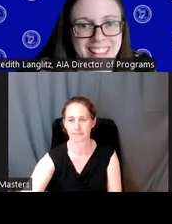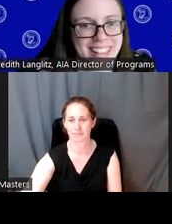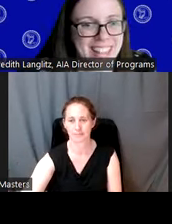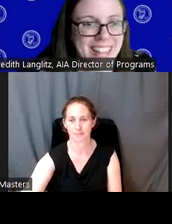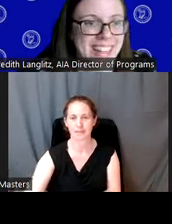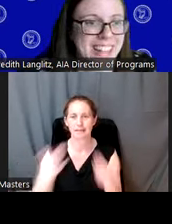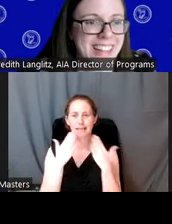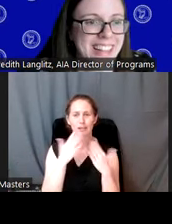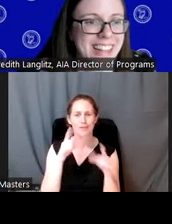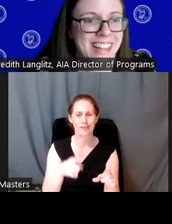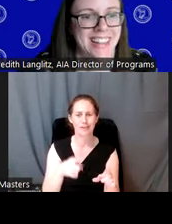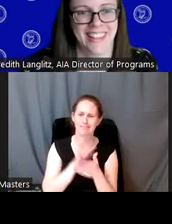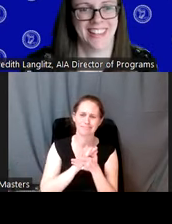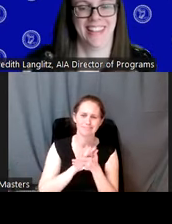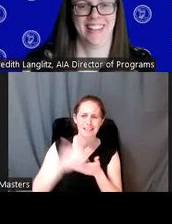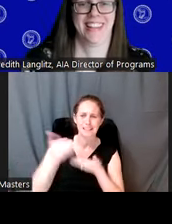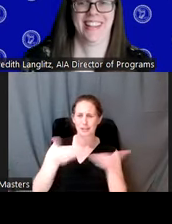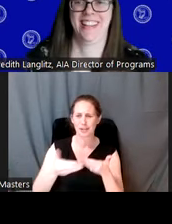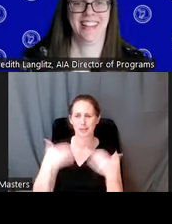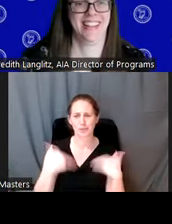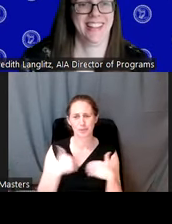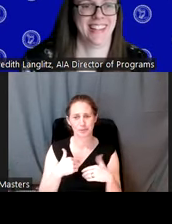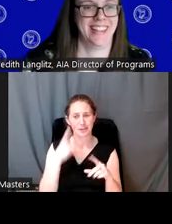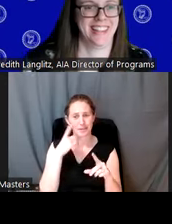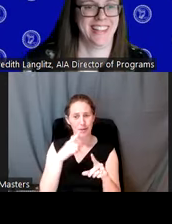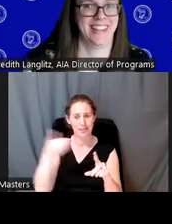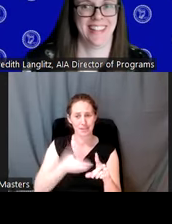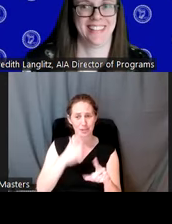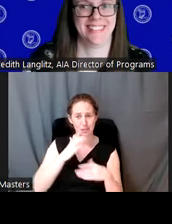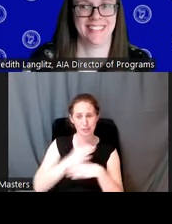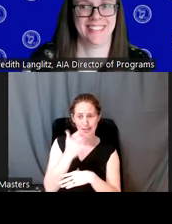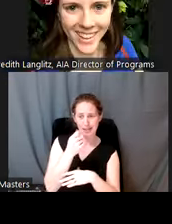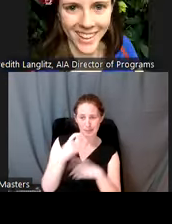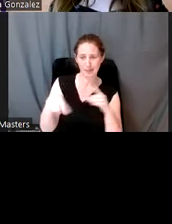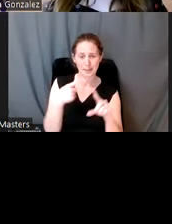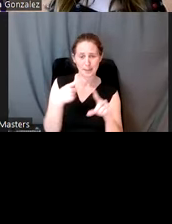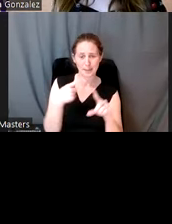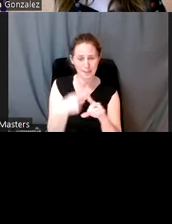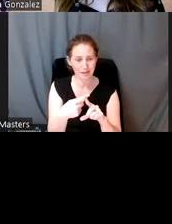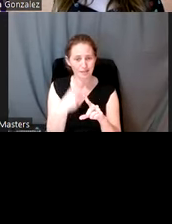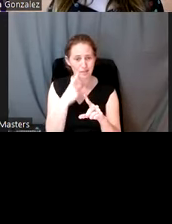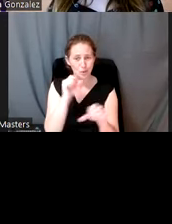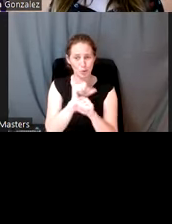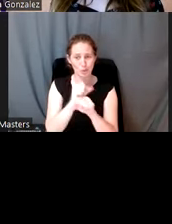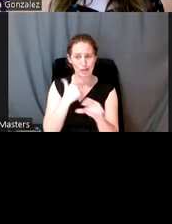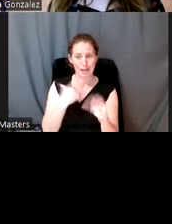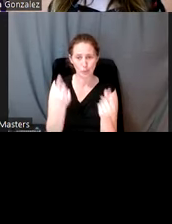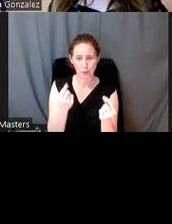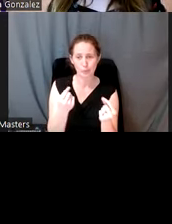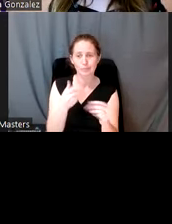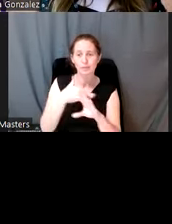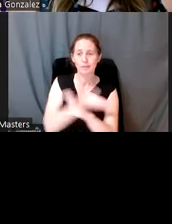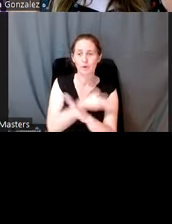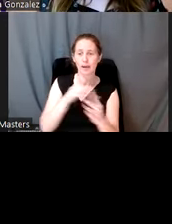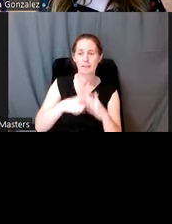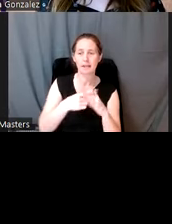Thank you so much for that warm introduction, Meredith, and for the invitation to share a little bit about a little bit more about the work that I do. Before I